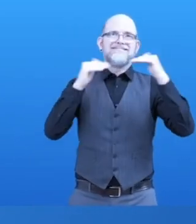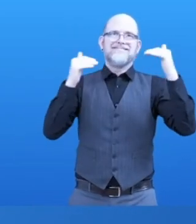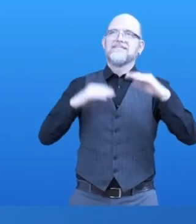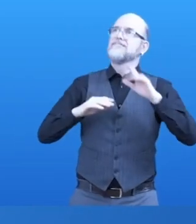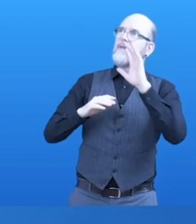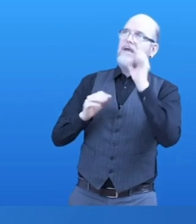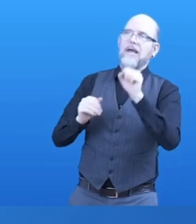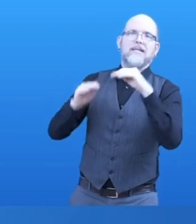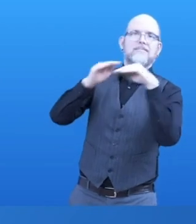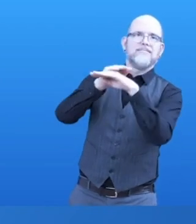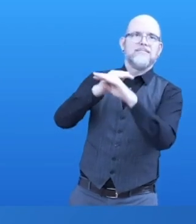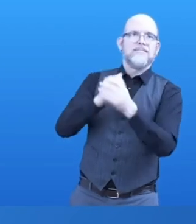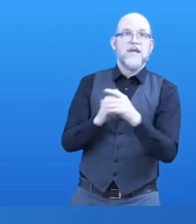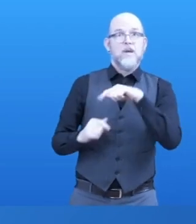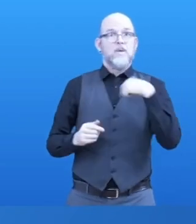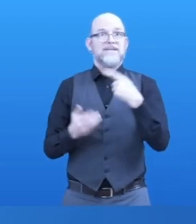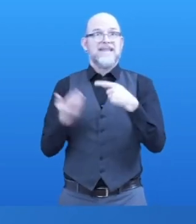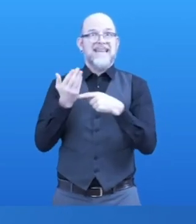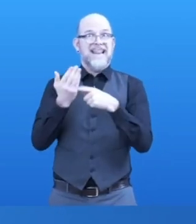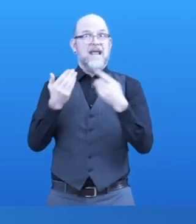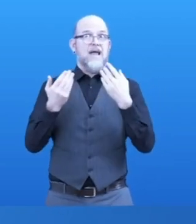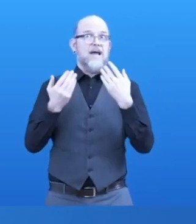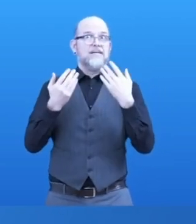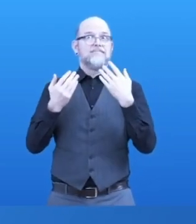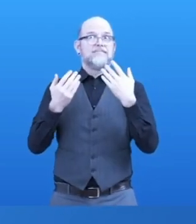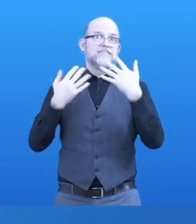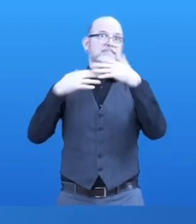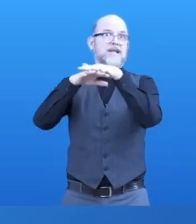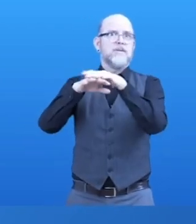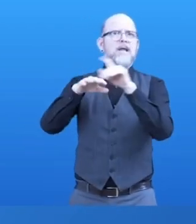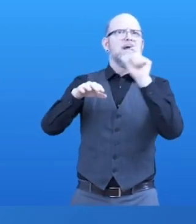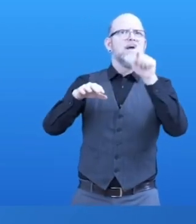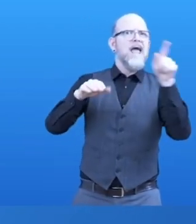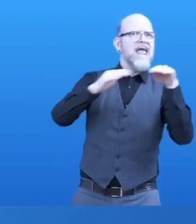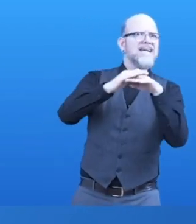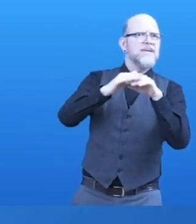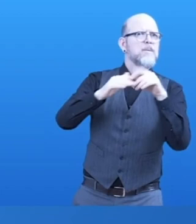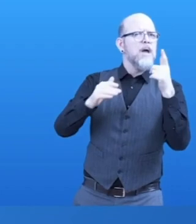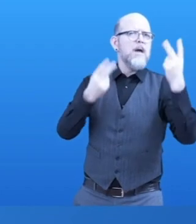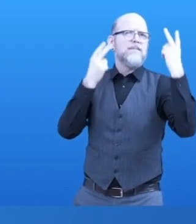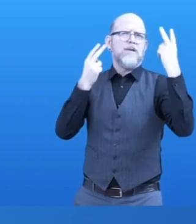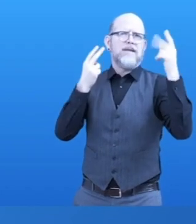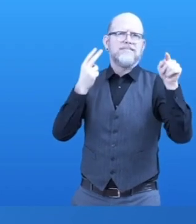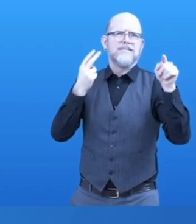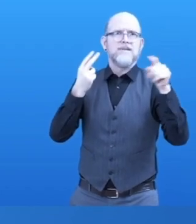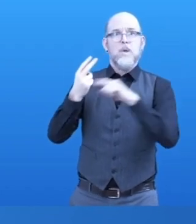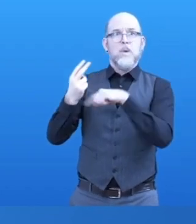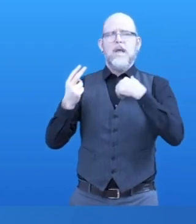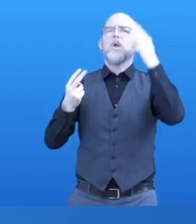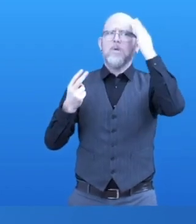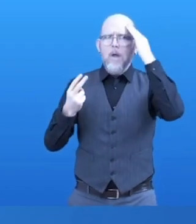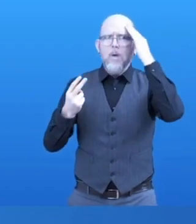And we know that the best assistive technology will not have any impact if the content was not accessible in the first place.